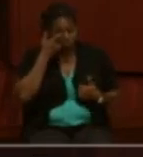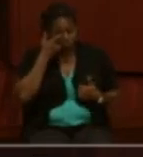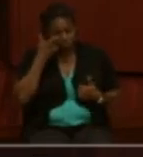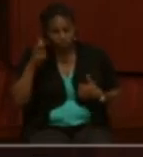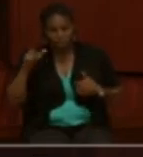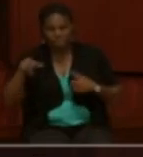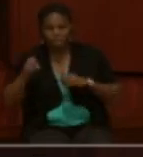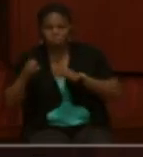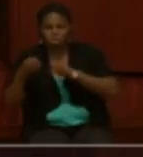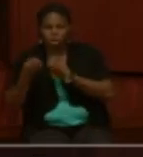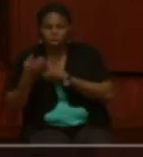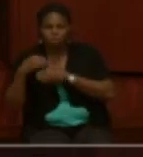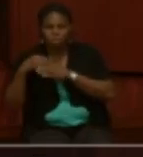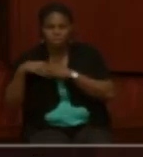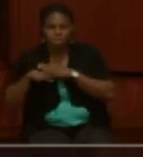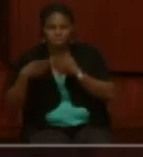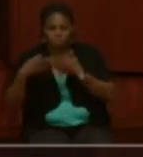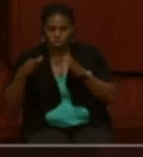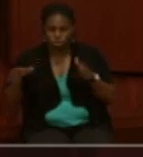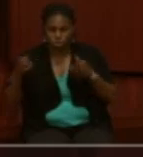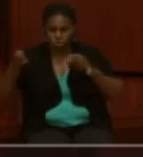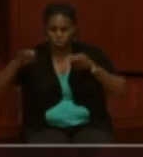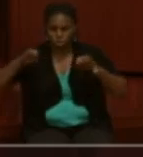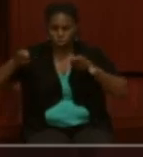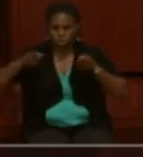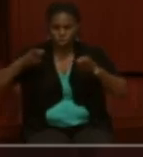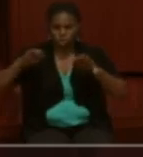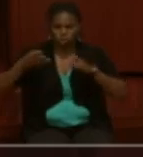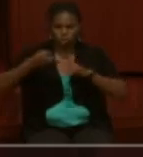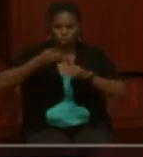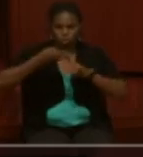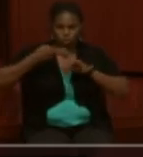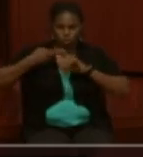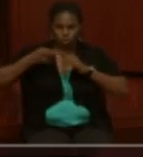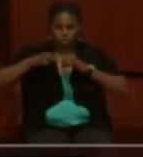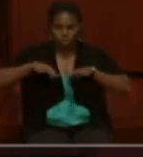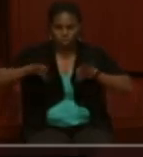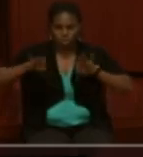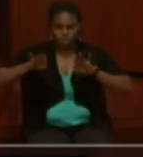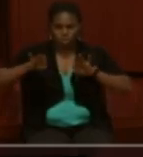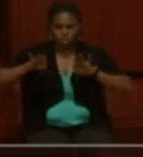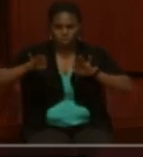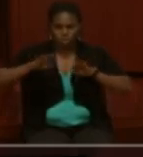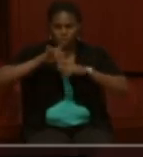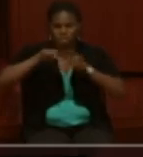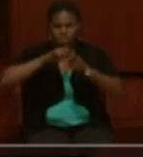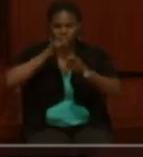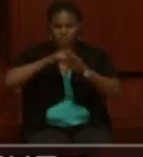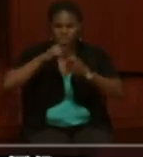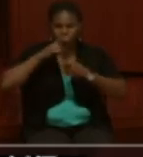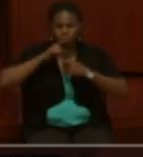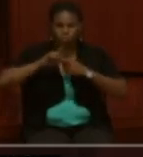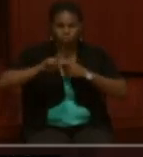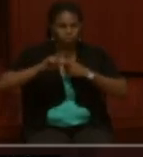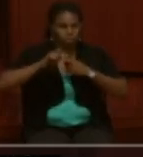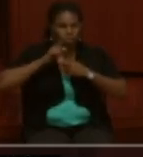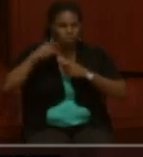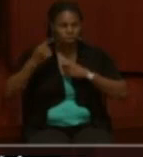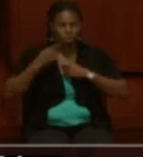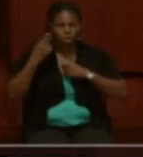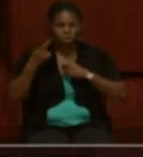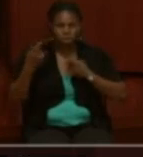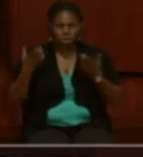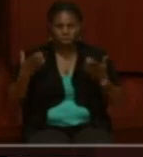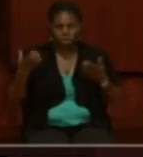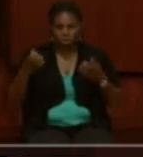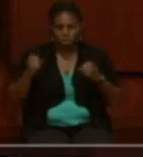general's office that was in charge of recruiting specifically for not only the officers of the unit, but also for